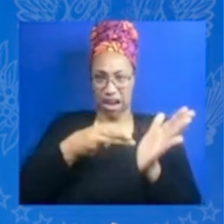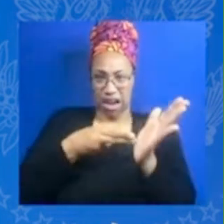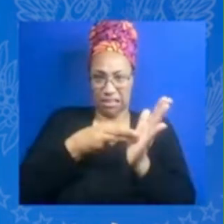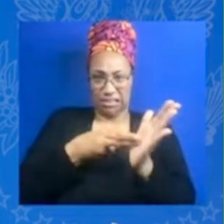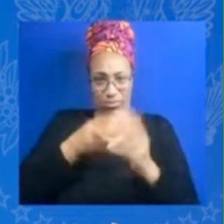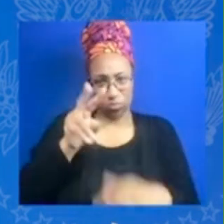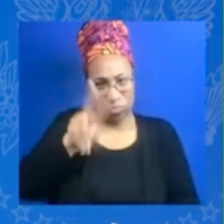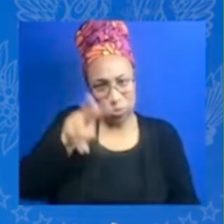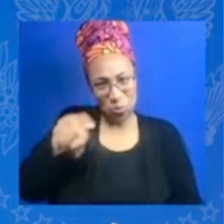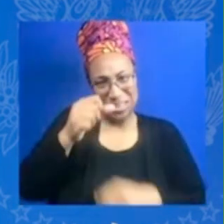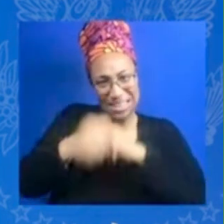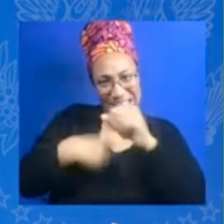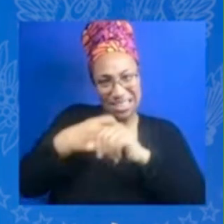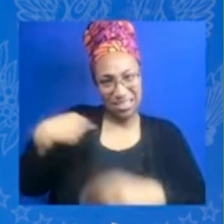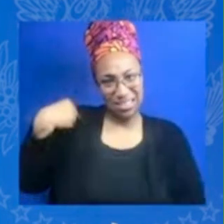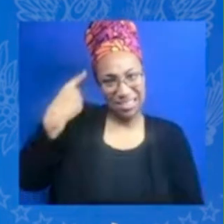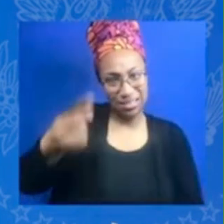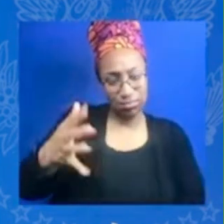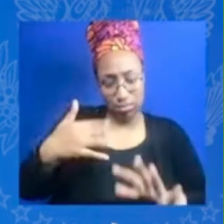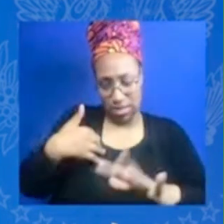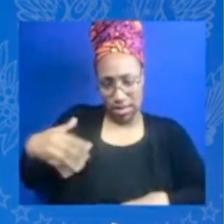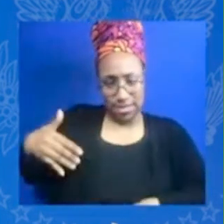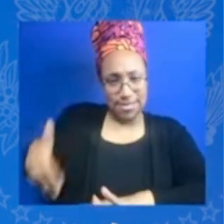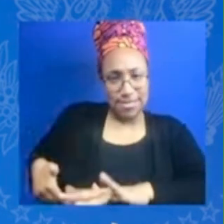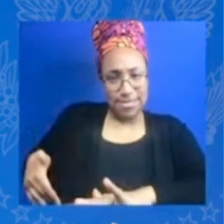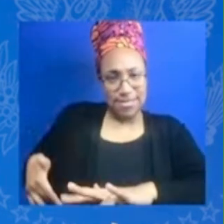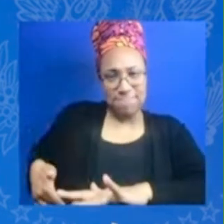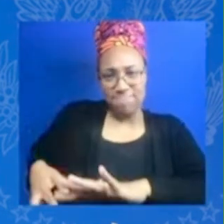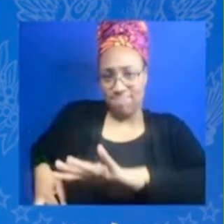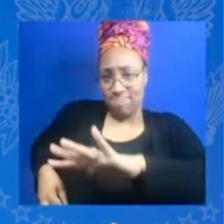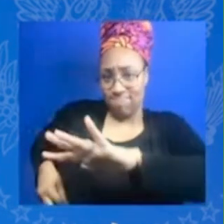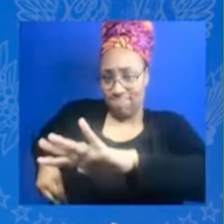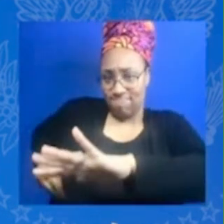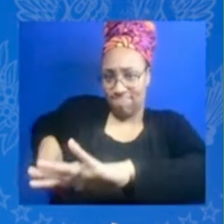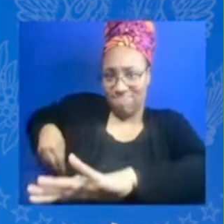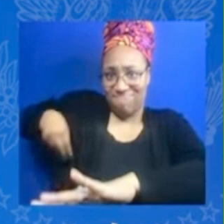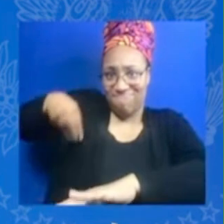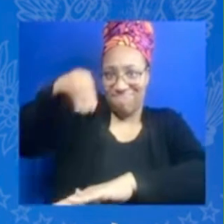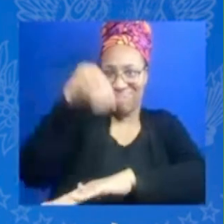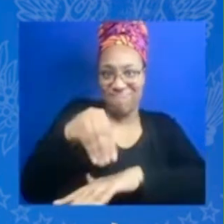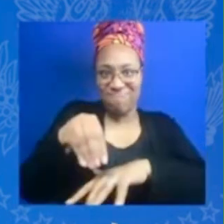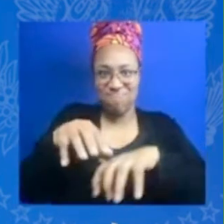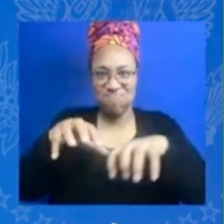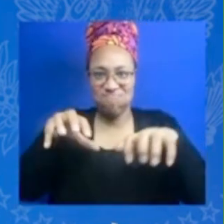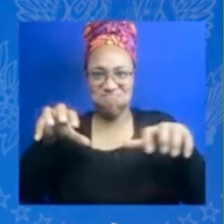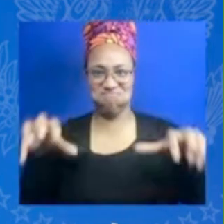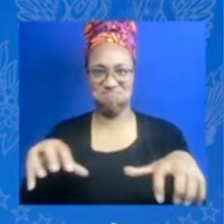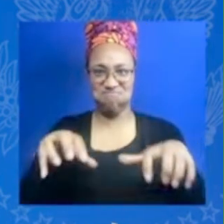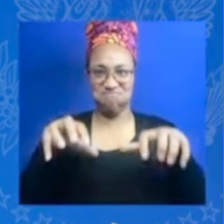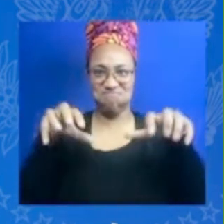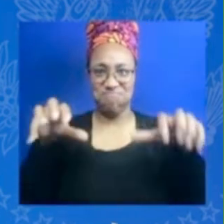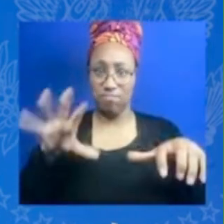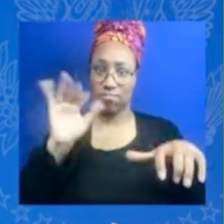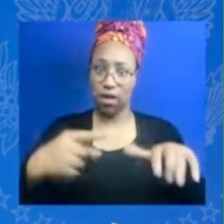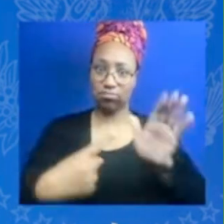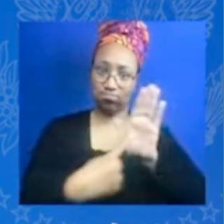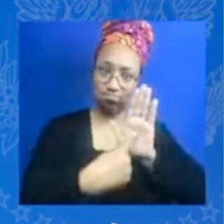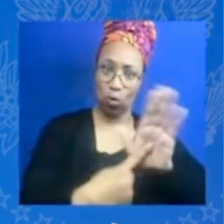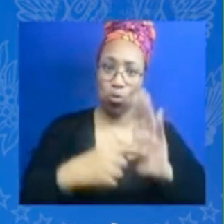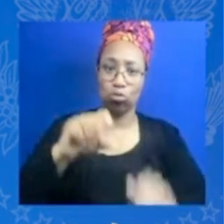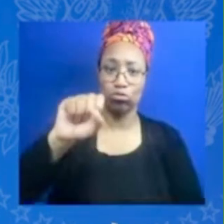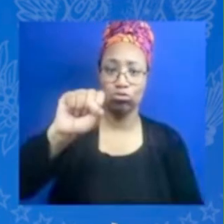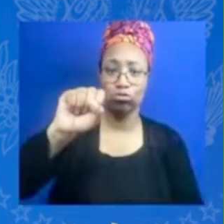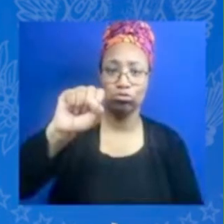else and i think it's a true superpower um and you know there's got to be an opportunity more for that to really